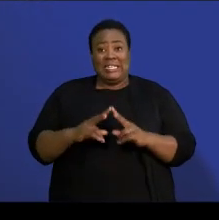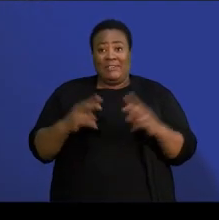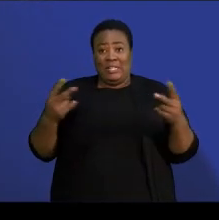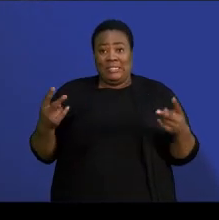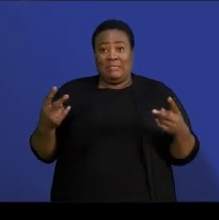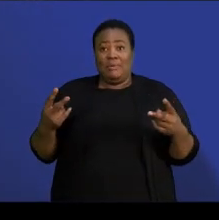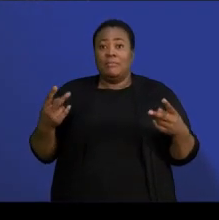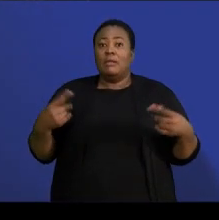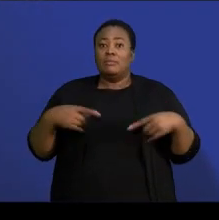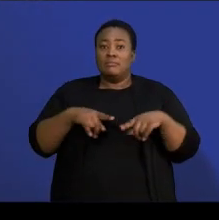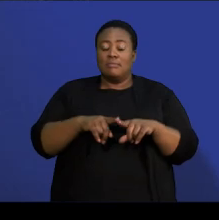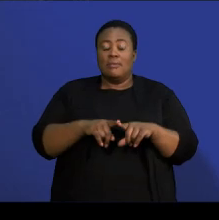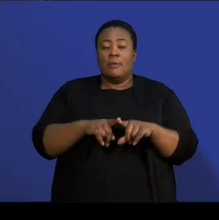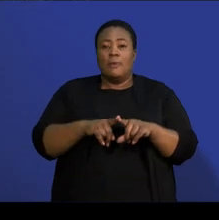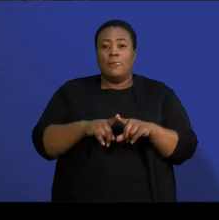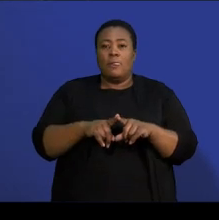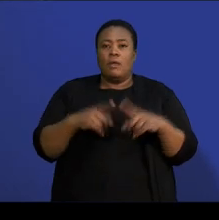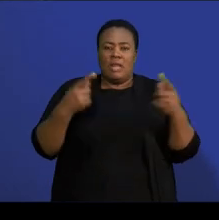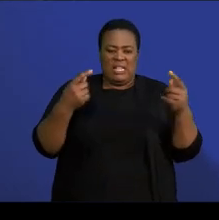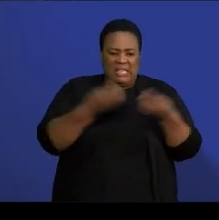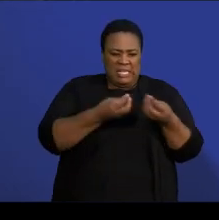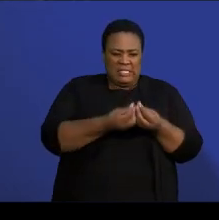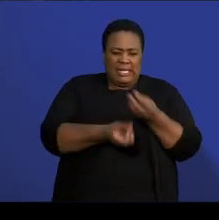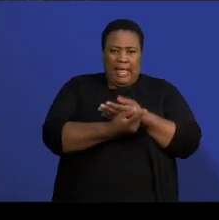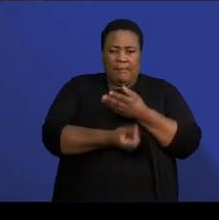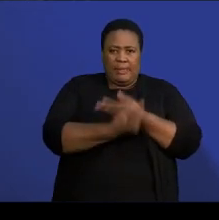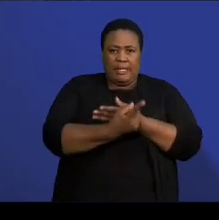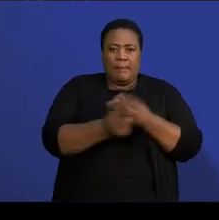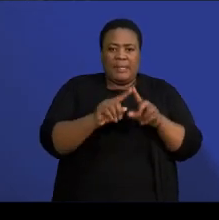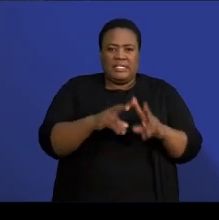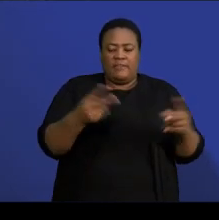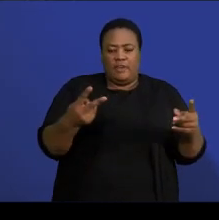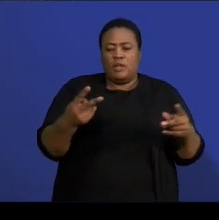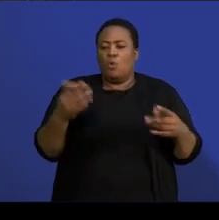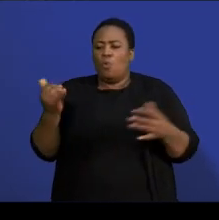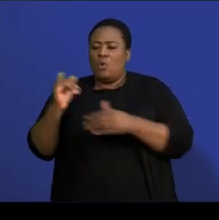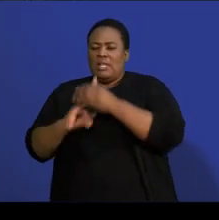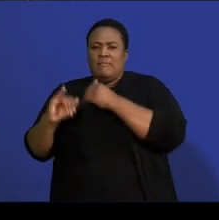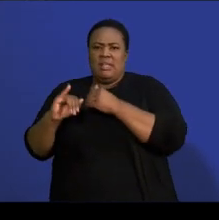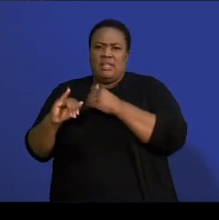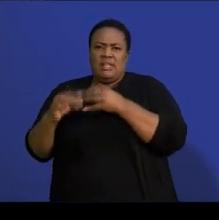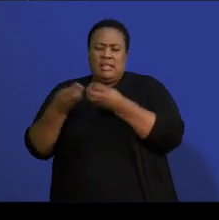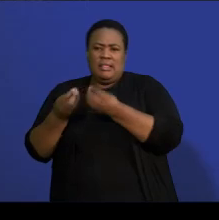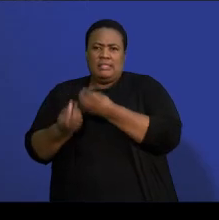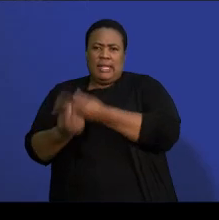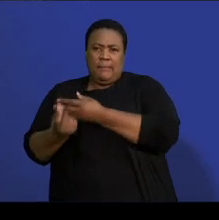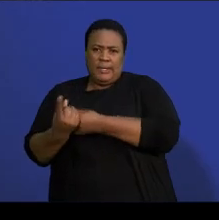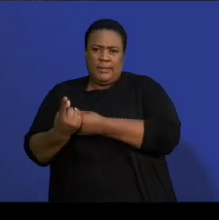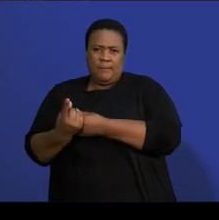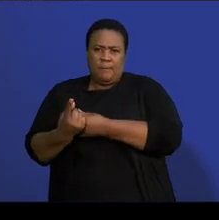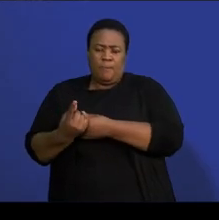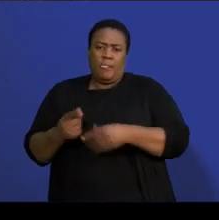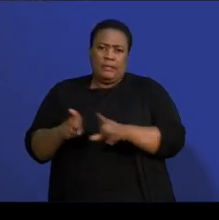is the difference between mutually exclusive events and independent events? All right.